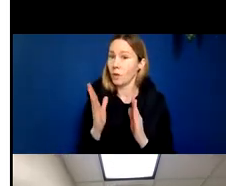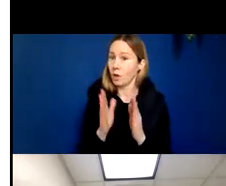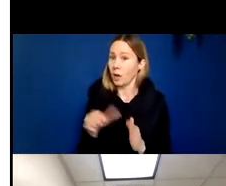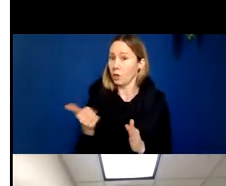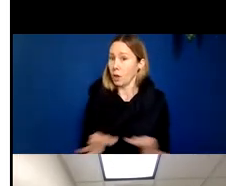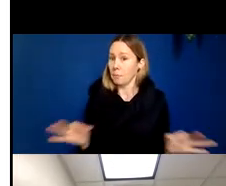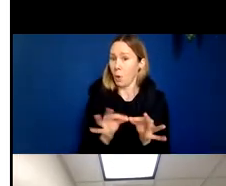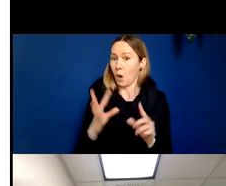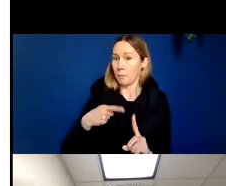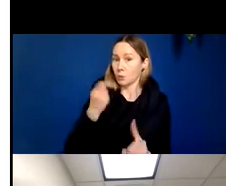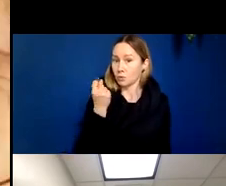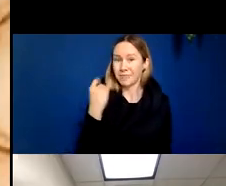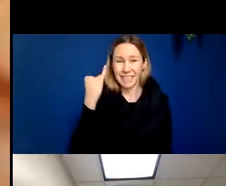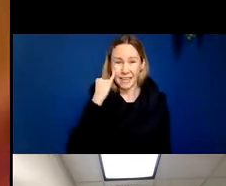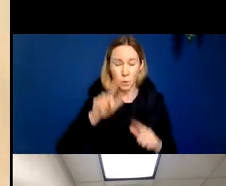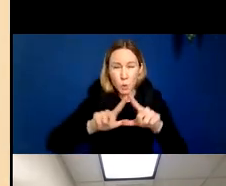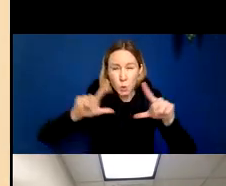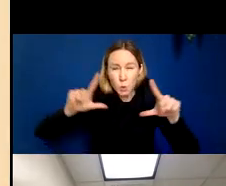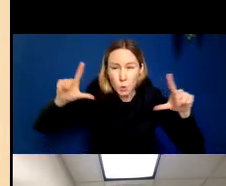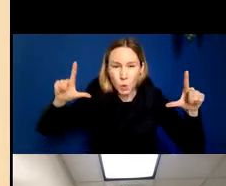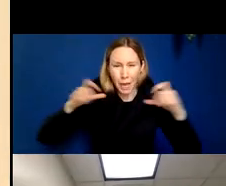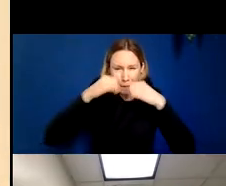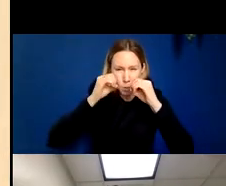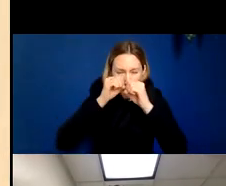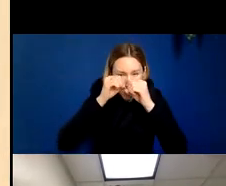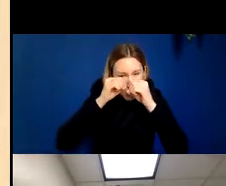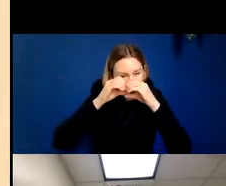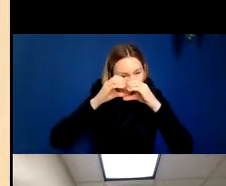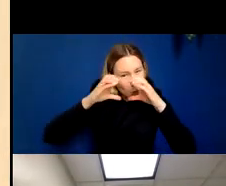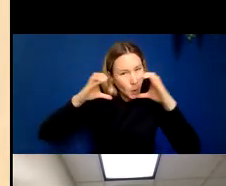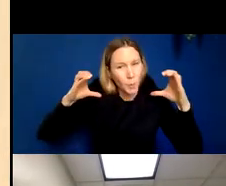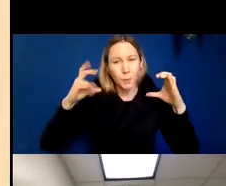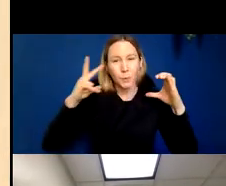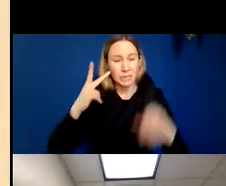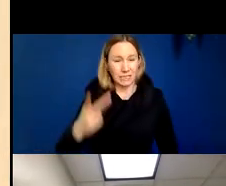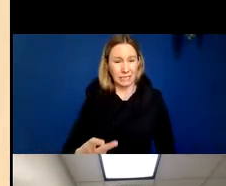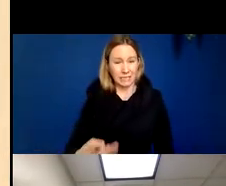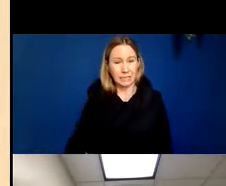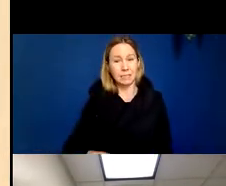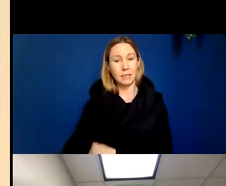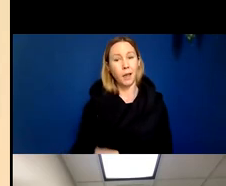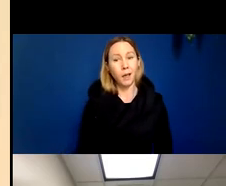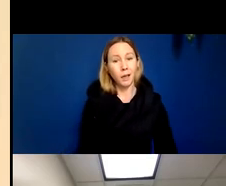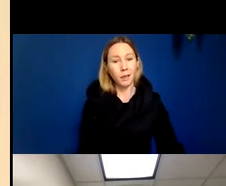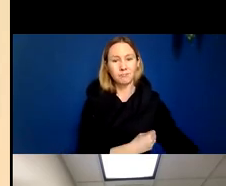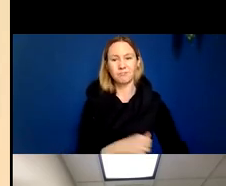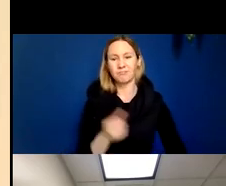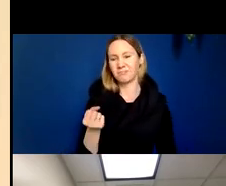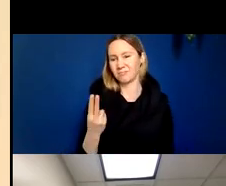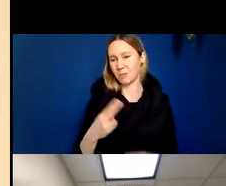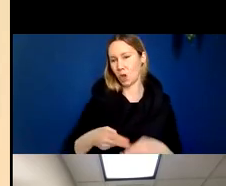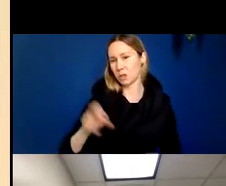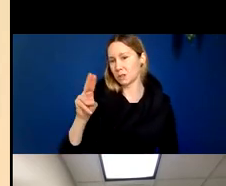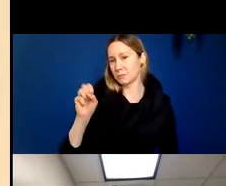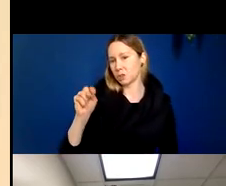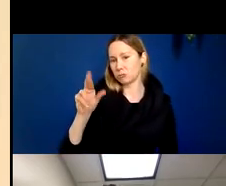hone into the brain microscopically and get really deep in there, you're basically going to find a few substrates, as we call